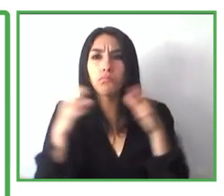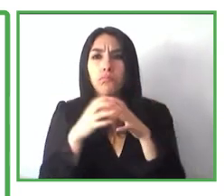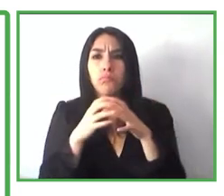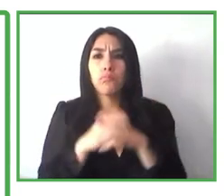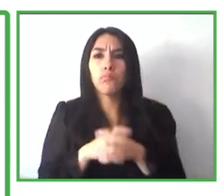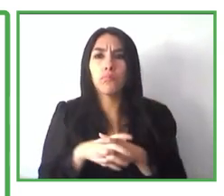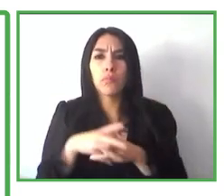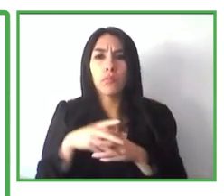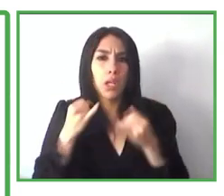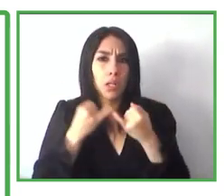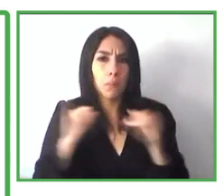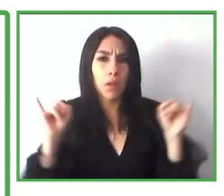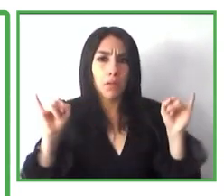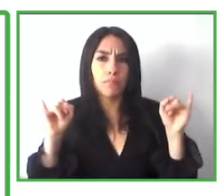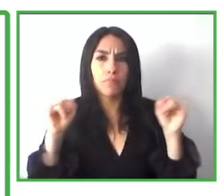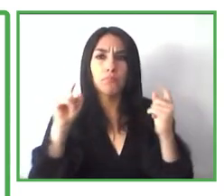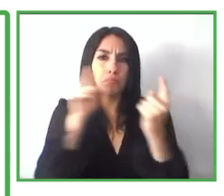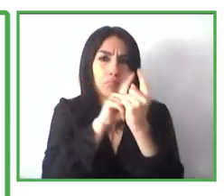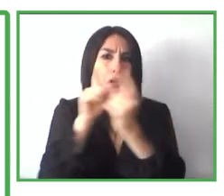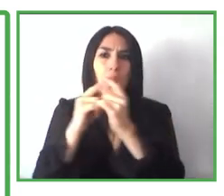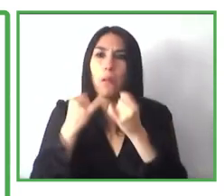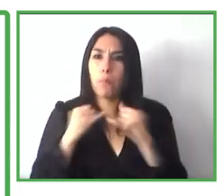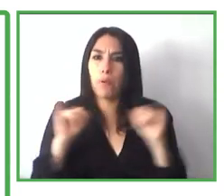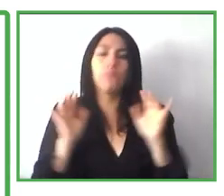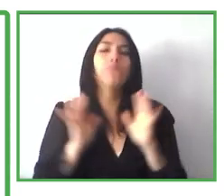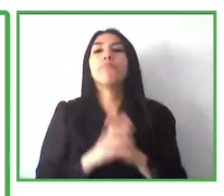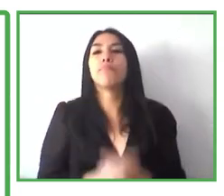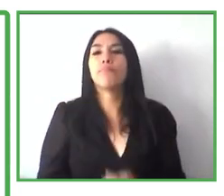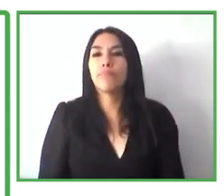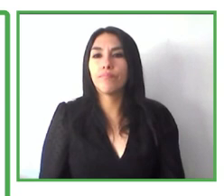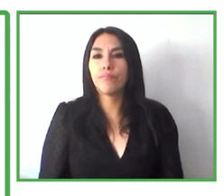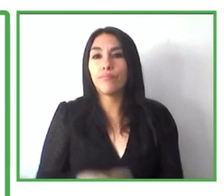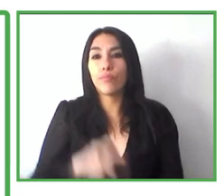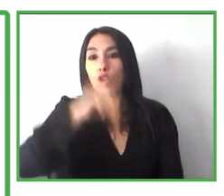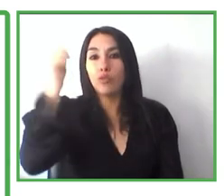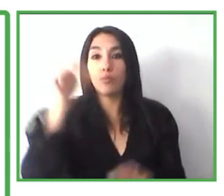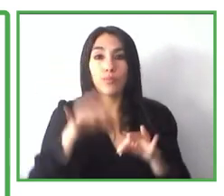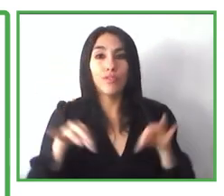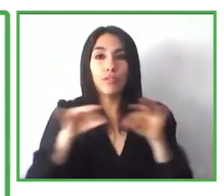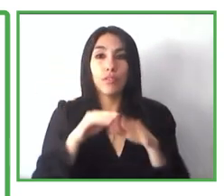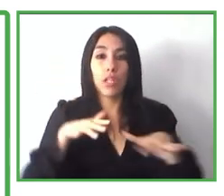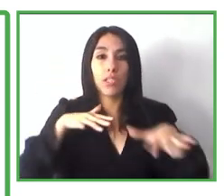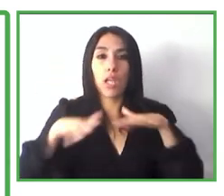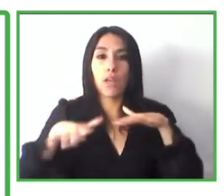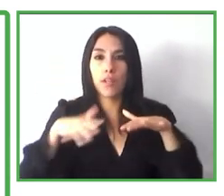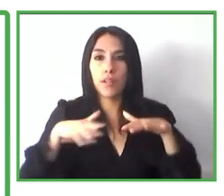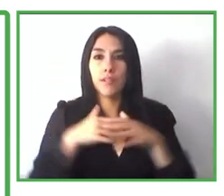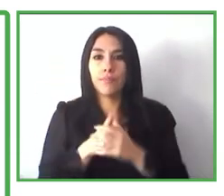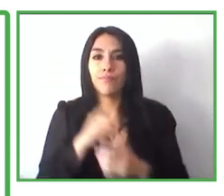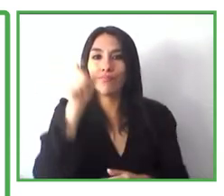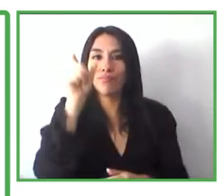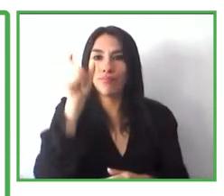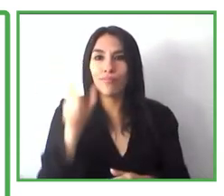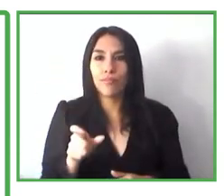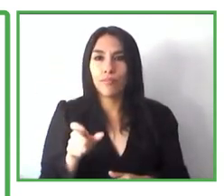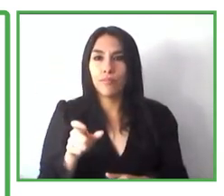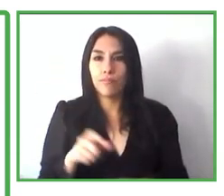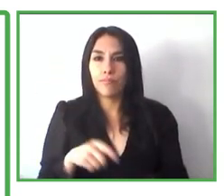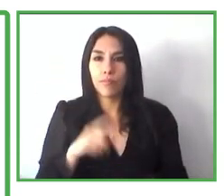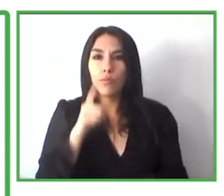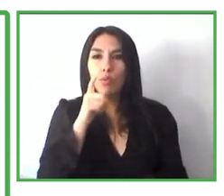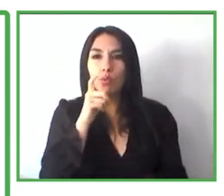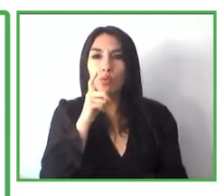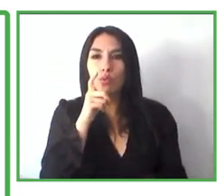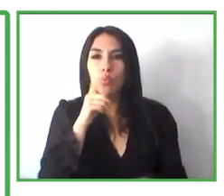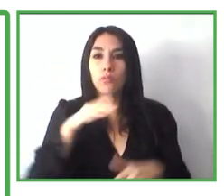them in groups, but in personal appointments. Now, something very important about our service is that the customer may have the